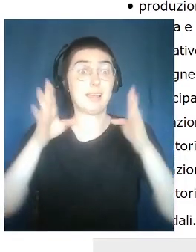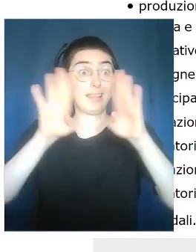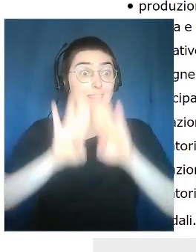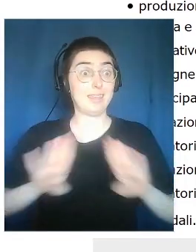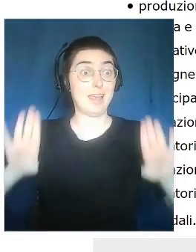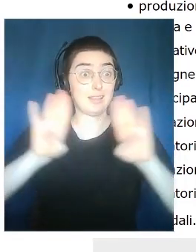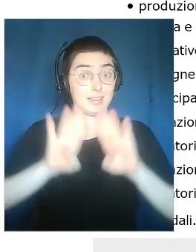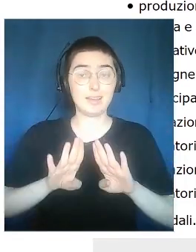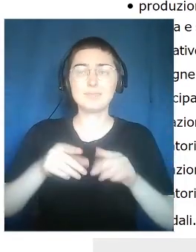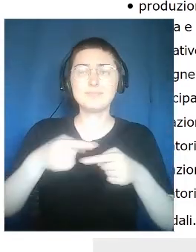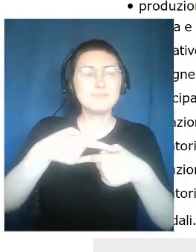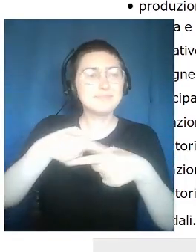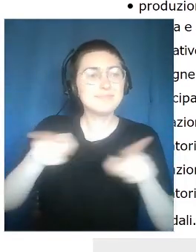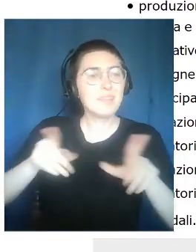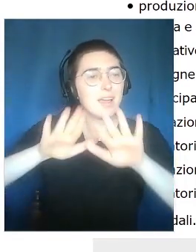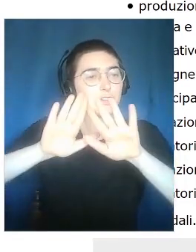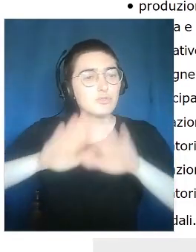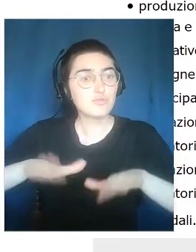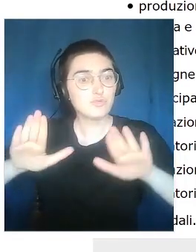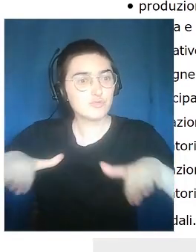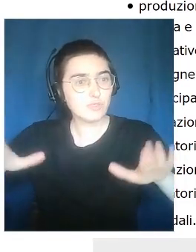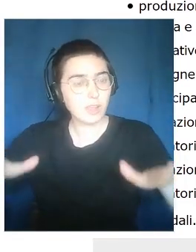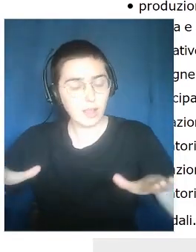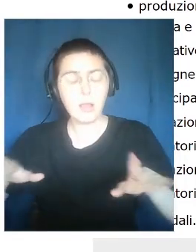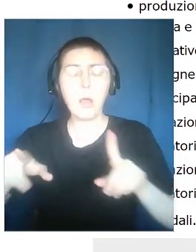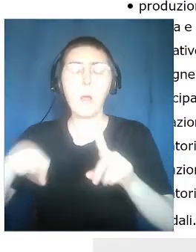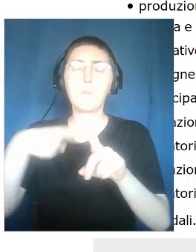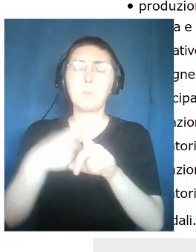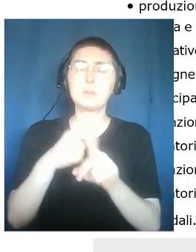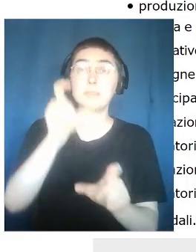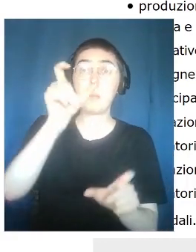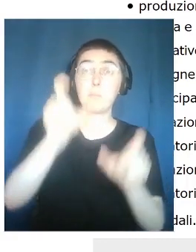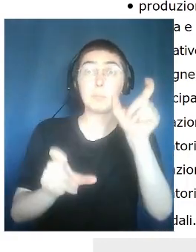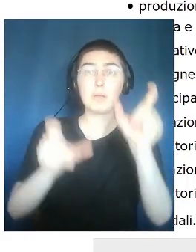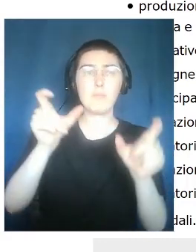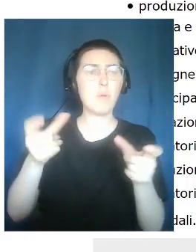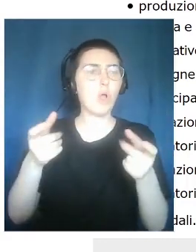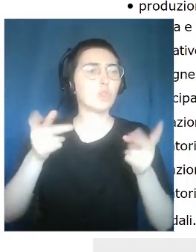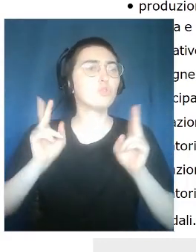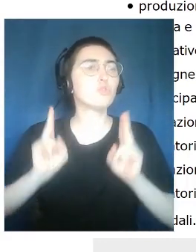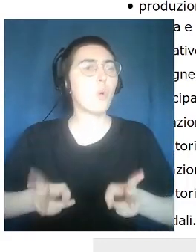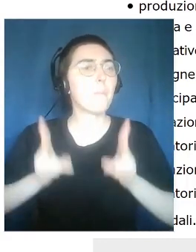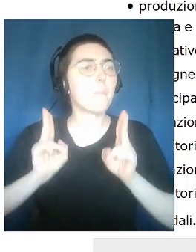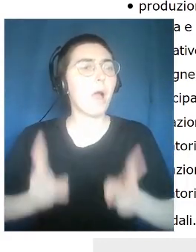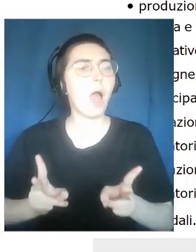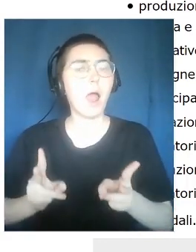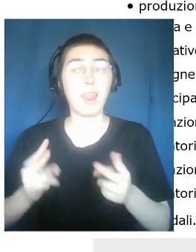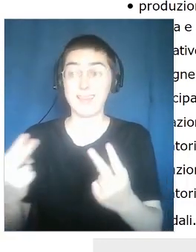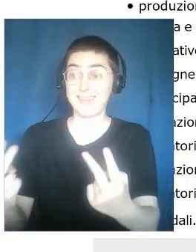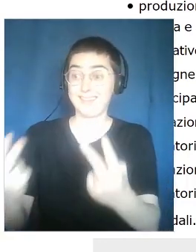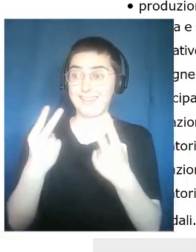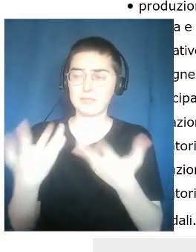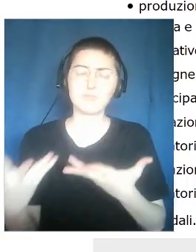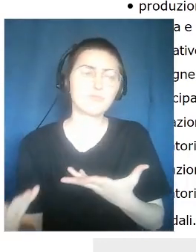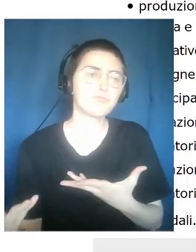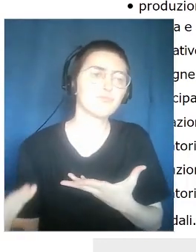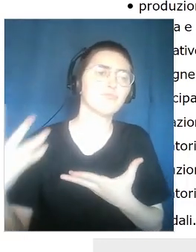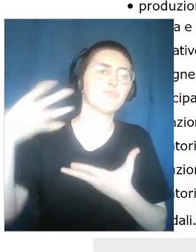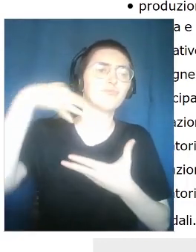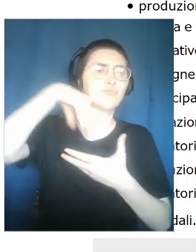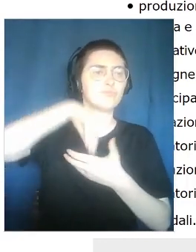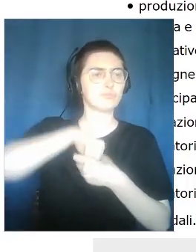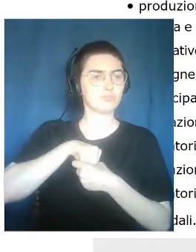generations. We are very interested in active participation and audience engagement. development.